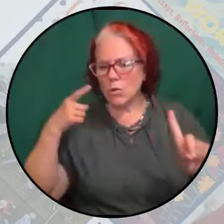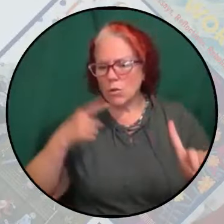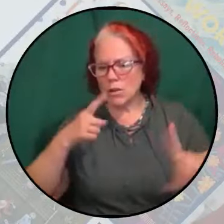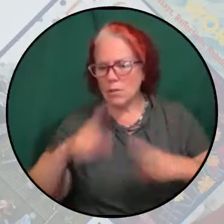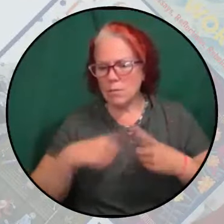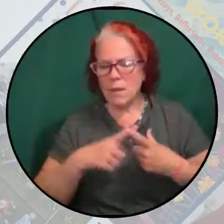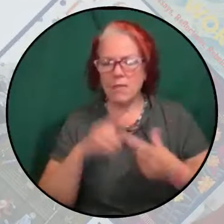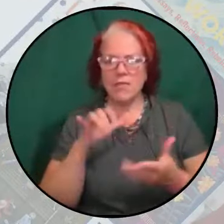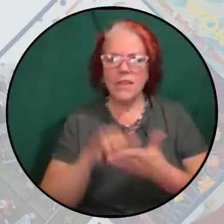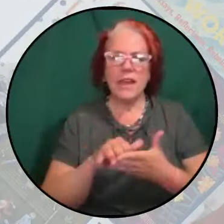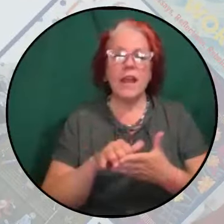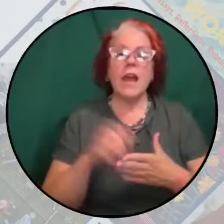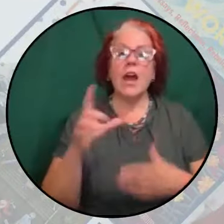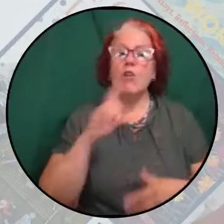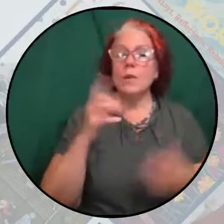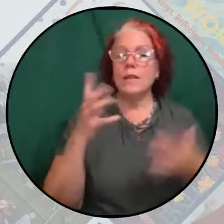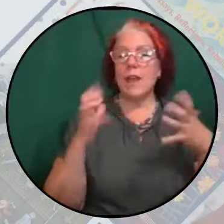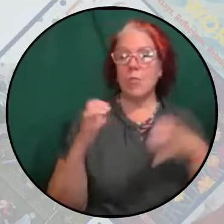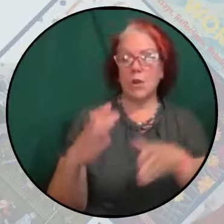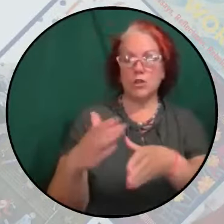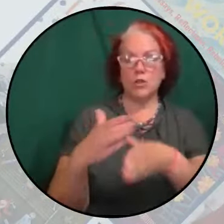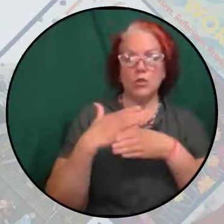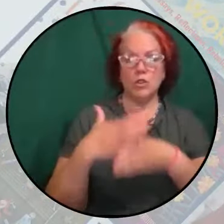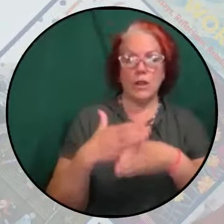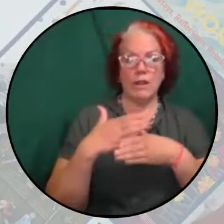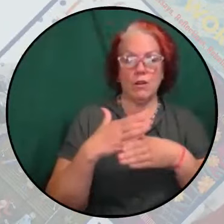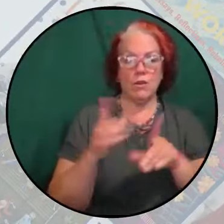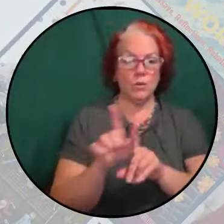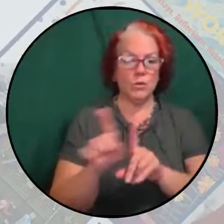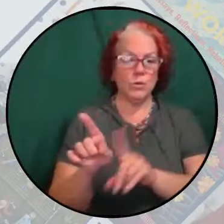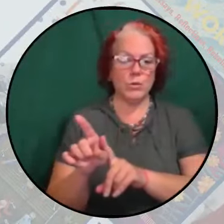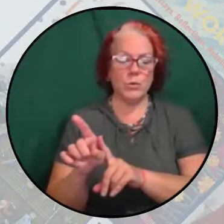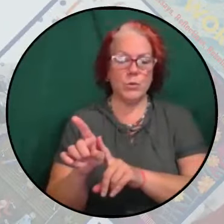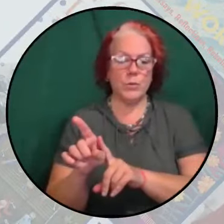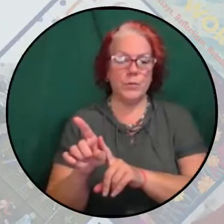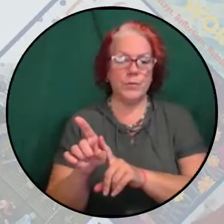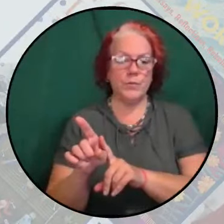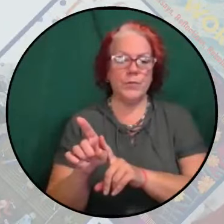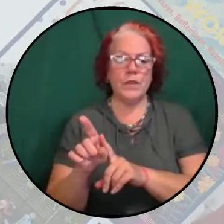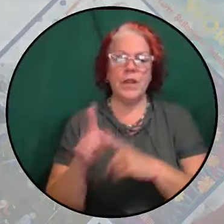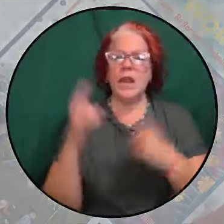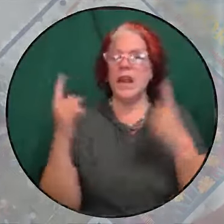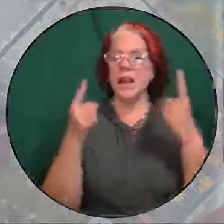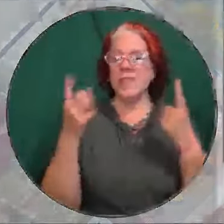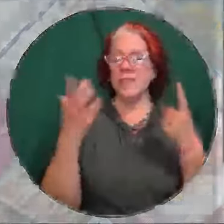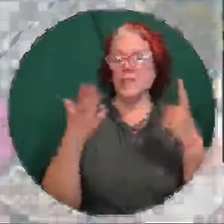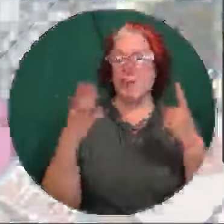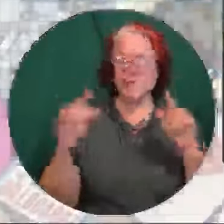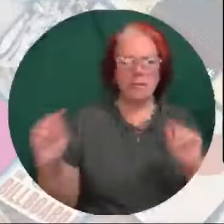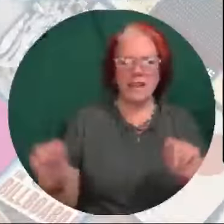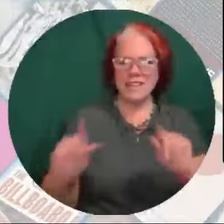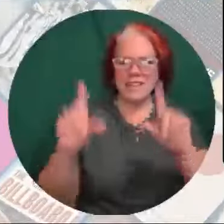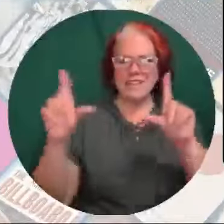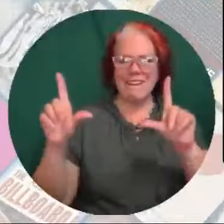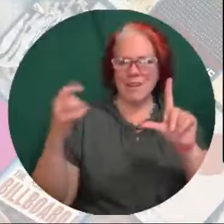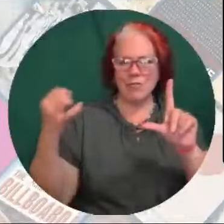I wanted to just share, too, I think there's probably a slide up